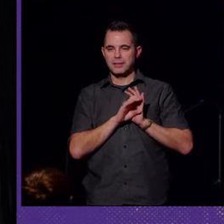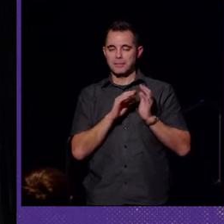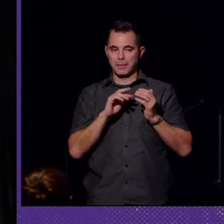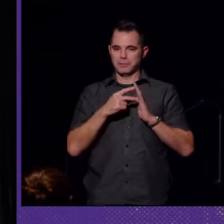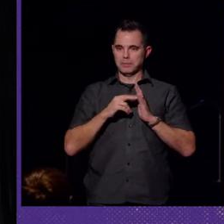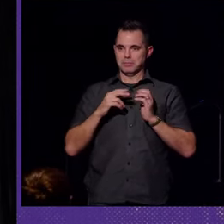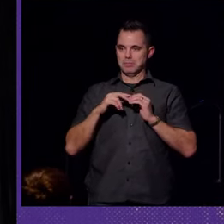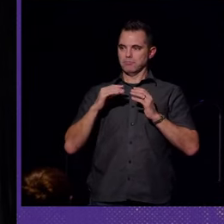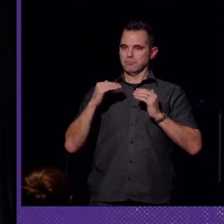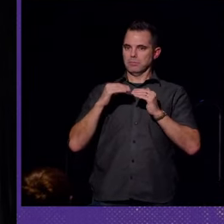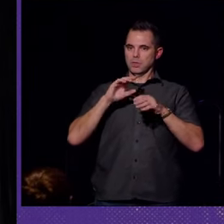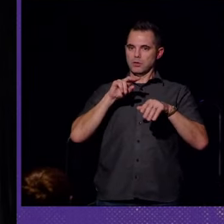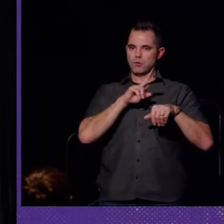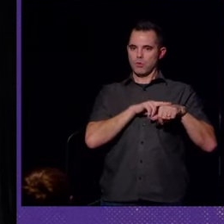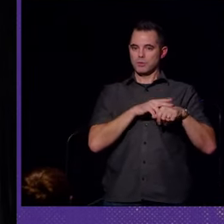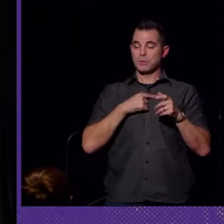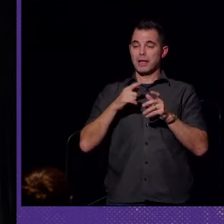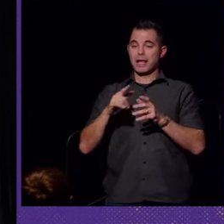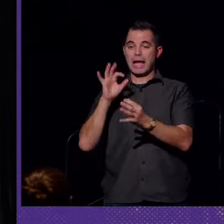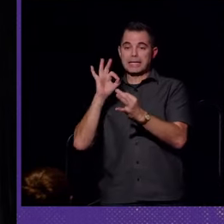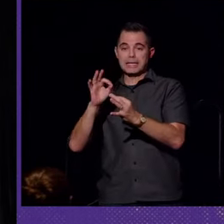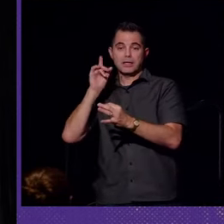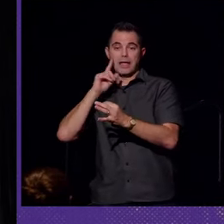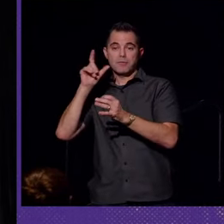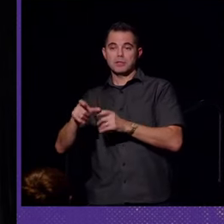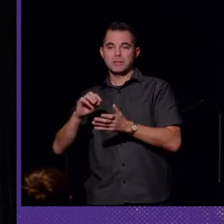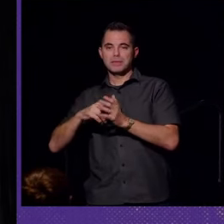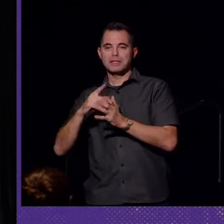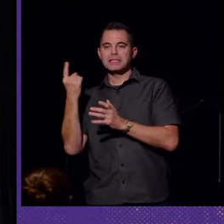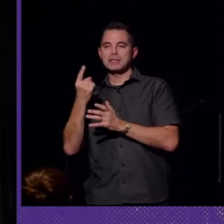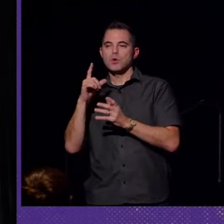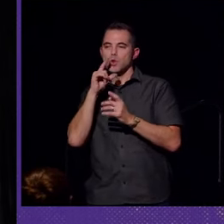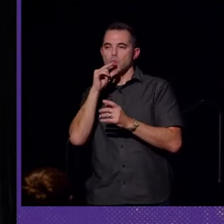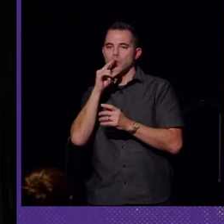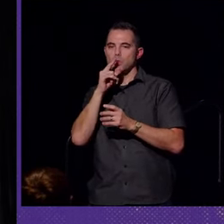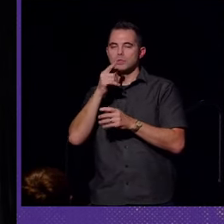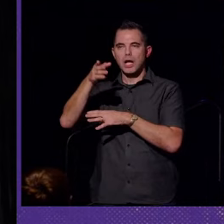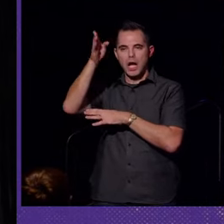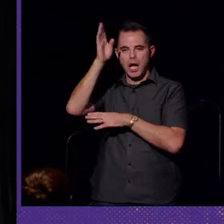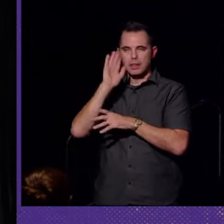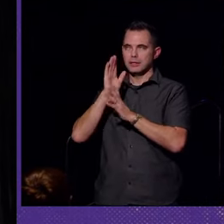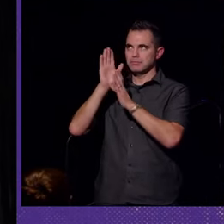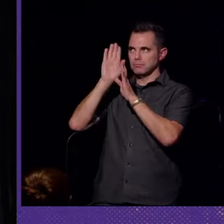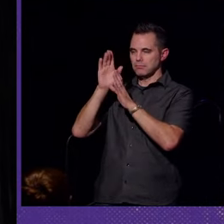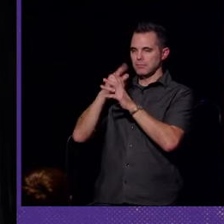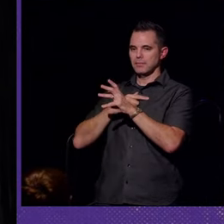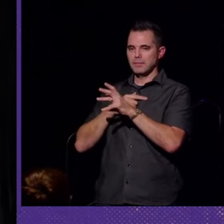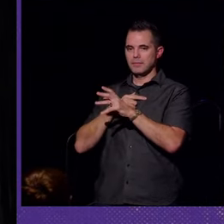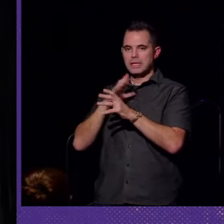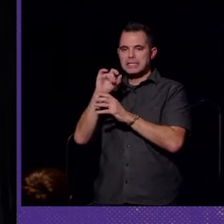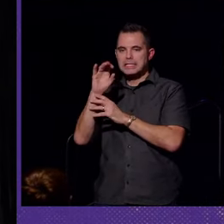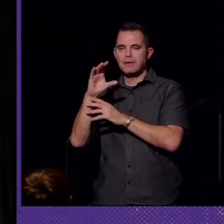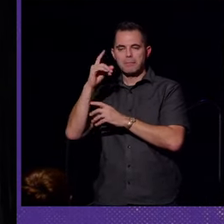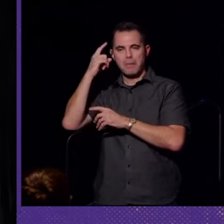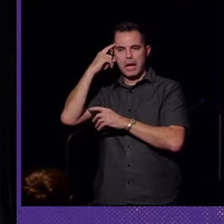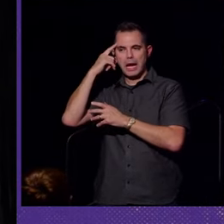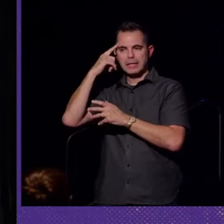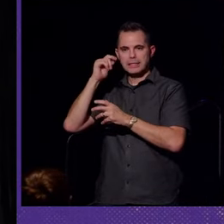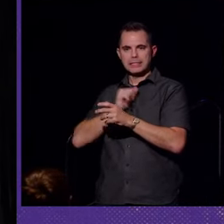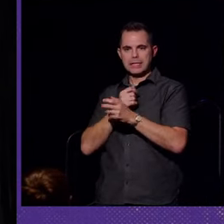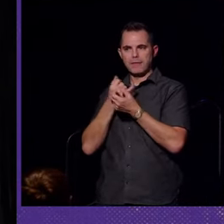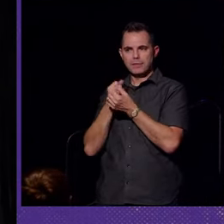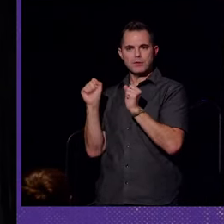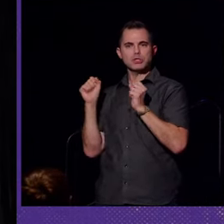to be an ideal deaf person was to be someone who was godly, civic-minded, self